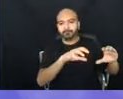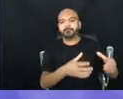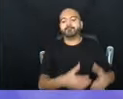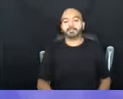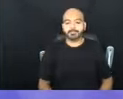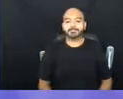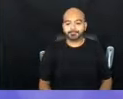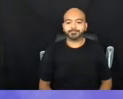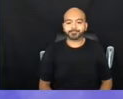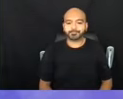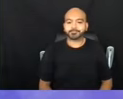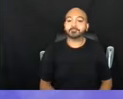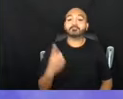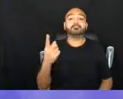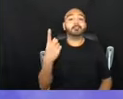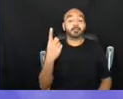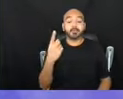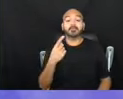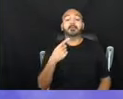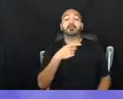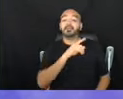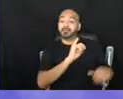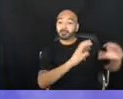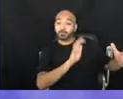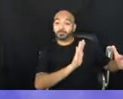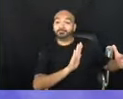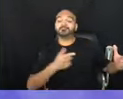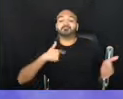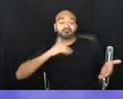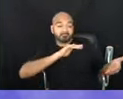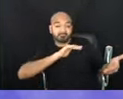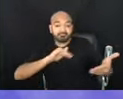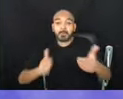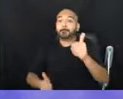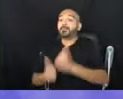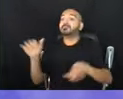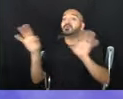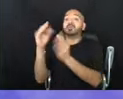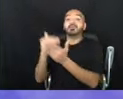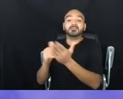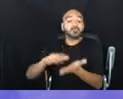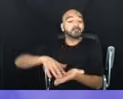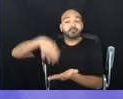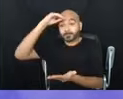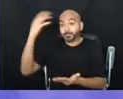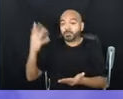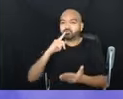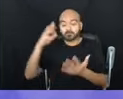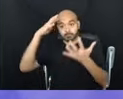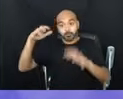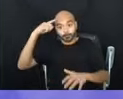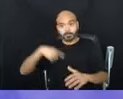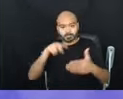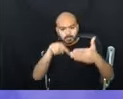one of the most important lessons that came out of that report that was really shocking to me,